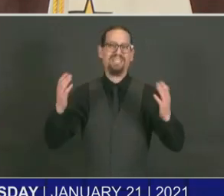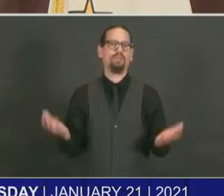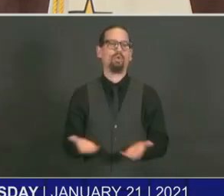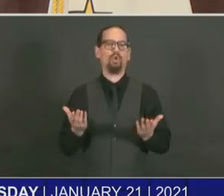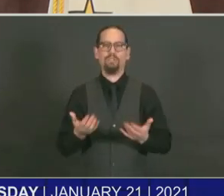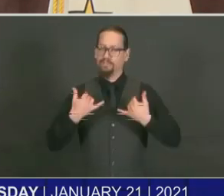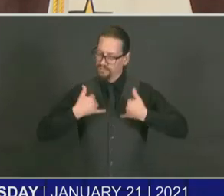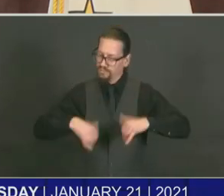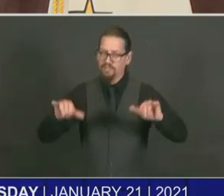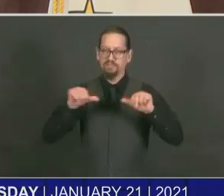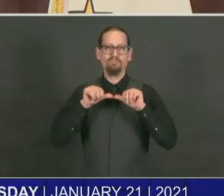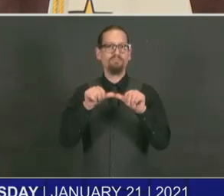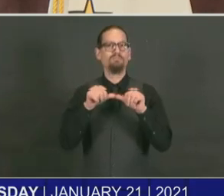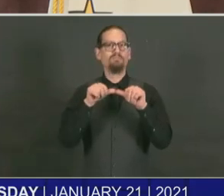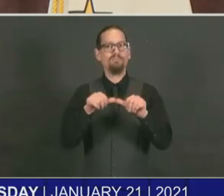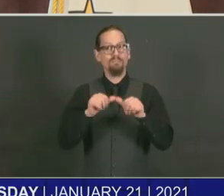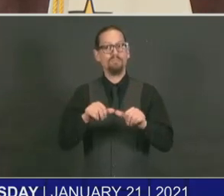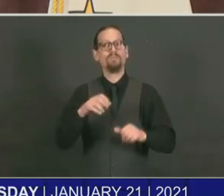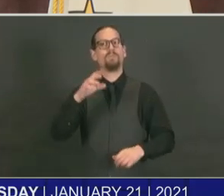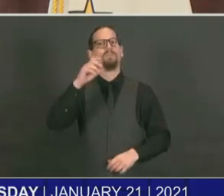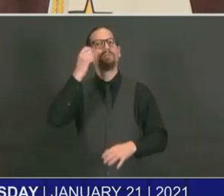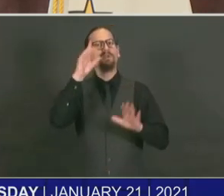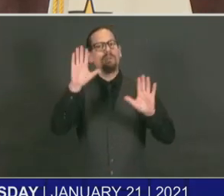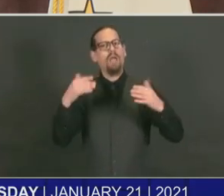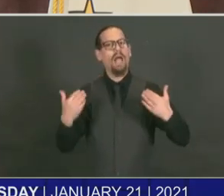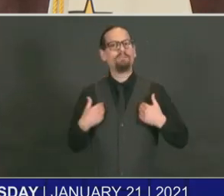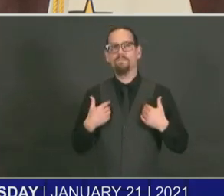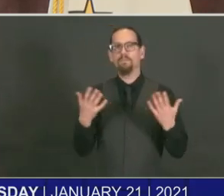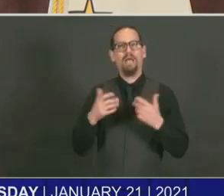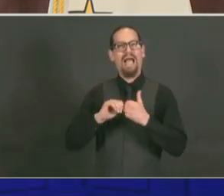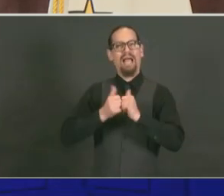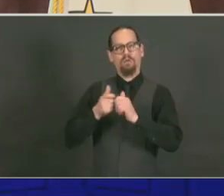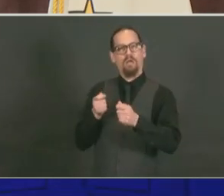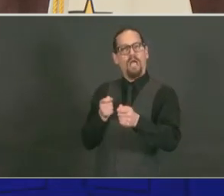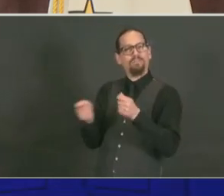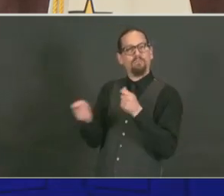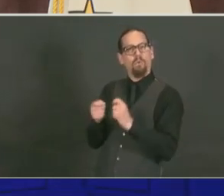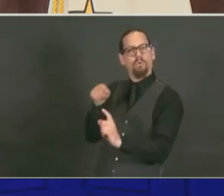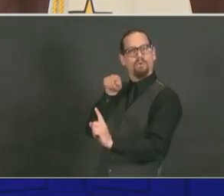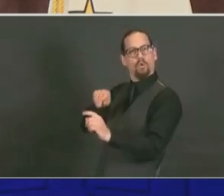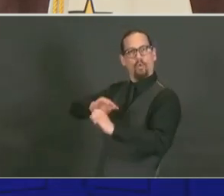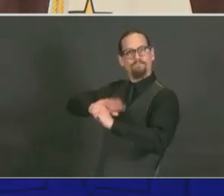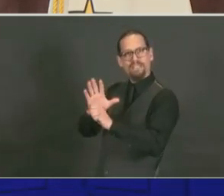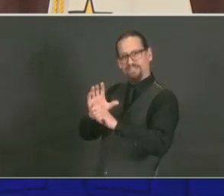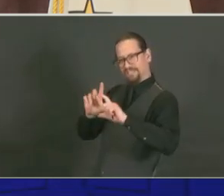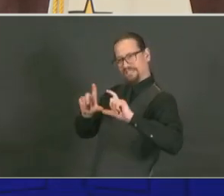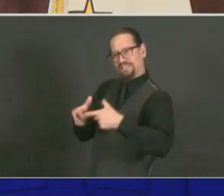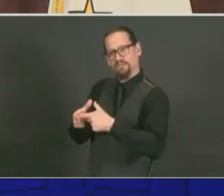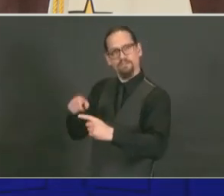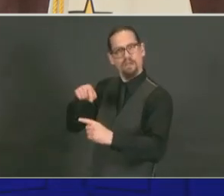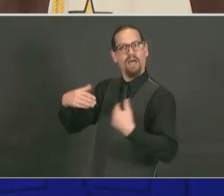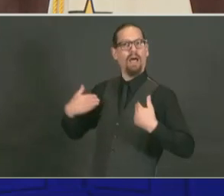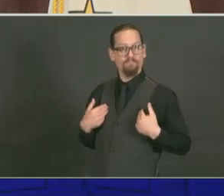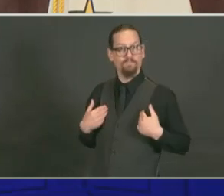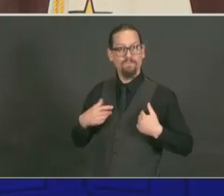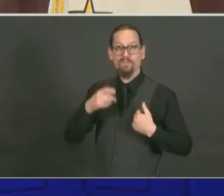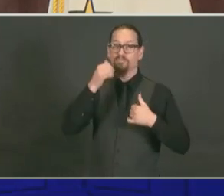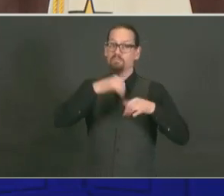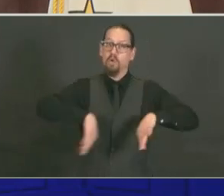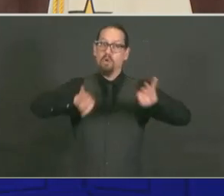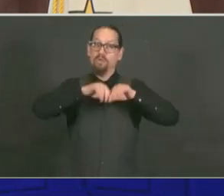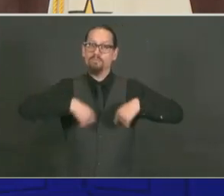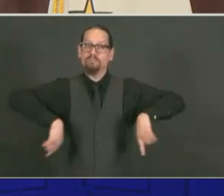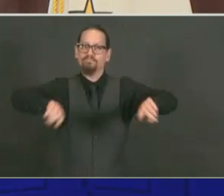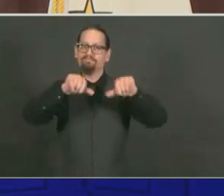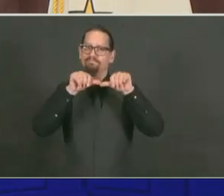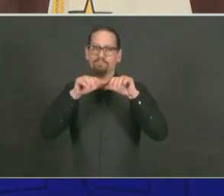be able to handle it. We are all going to need to continue taking measures to prevent the spread of this